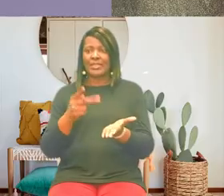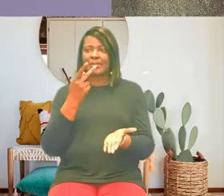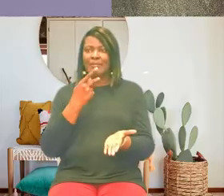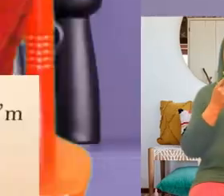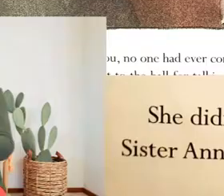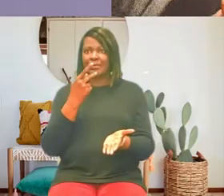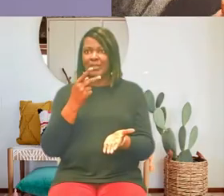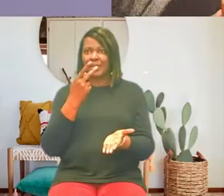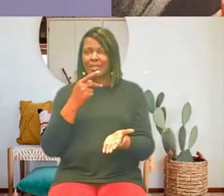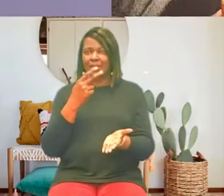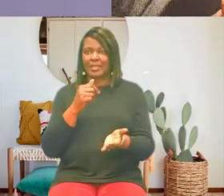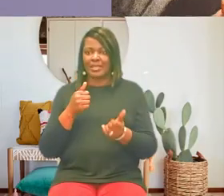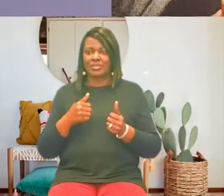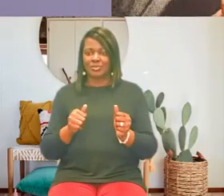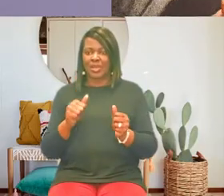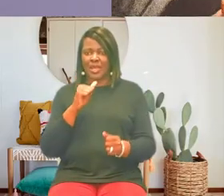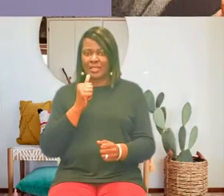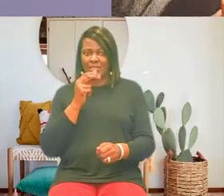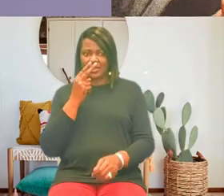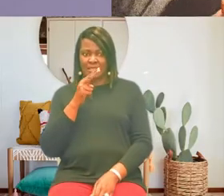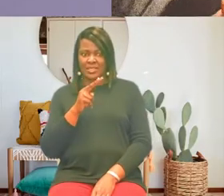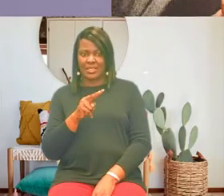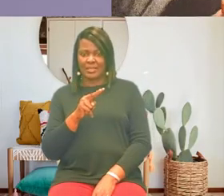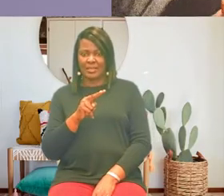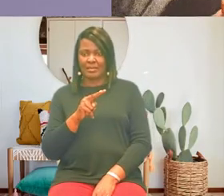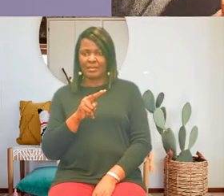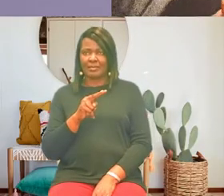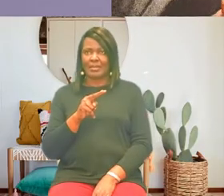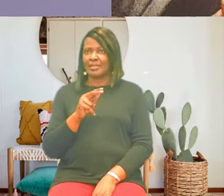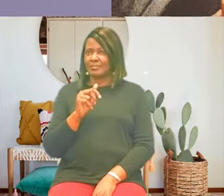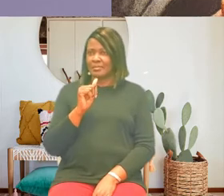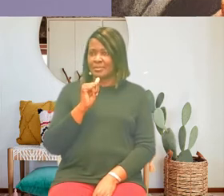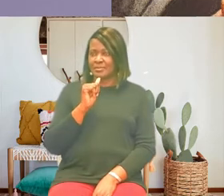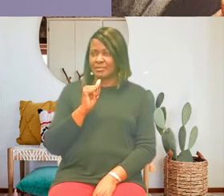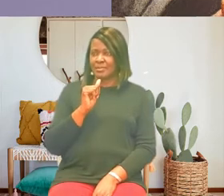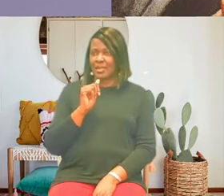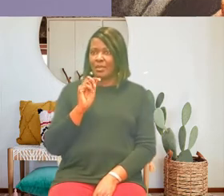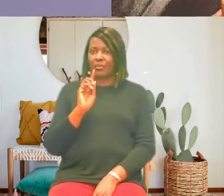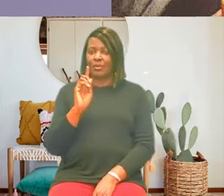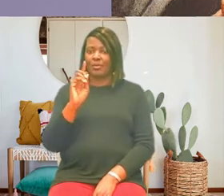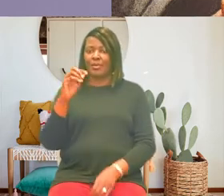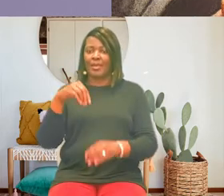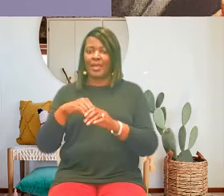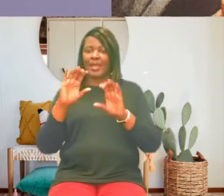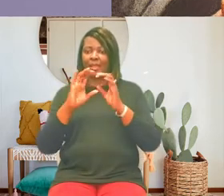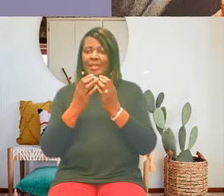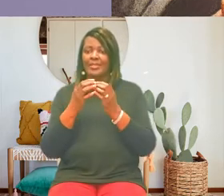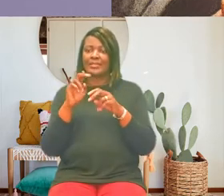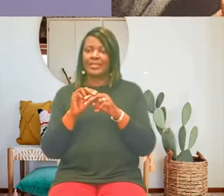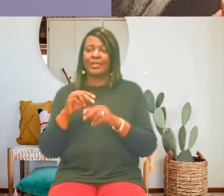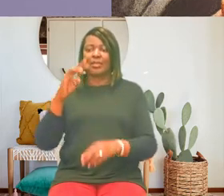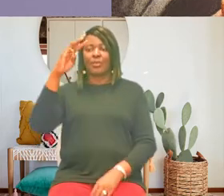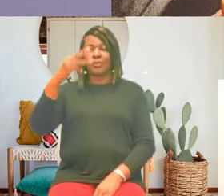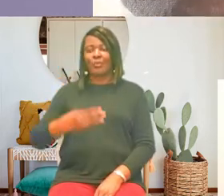not to stare she didn't seem to notice welcome to the second grade i'm sister